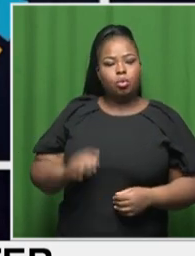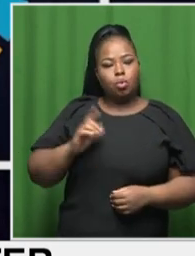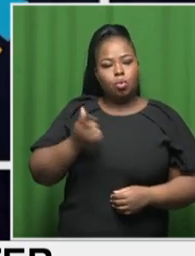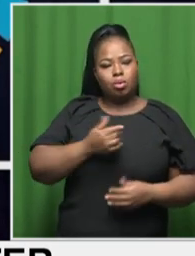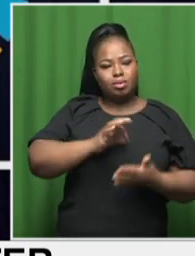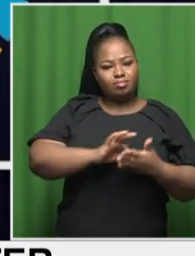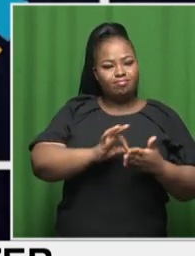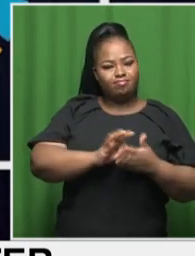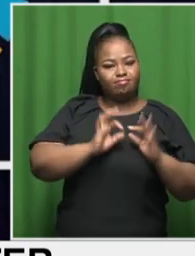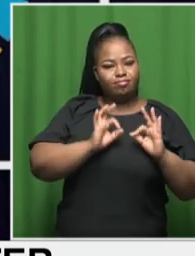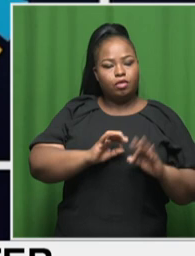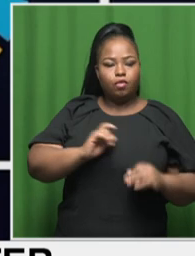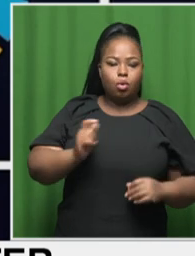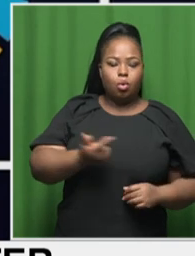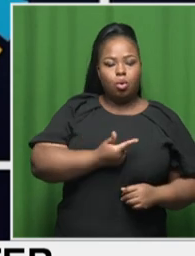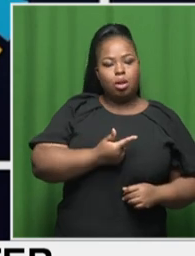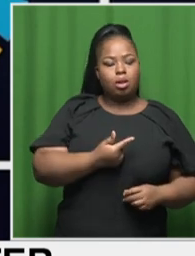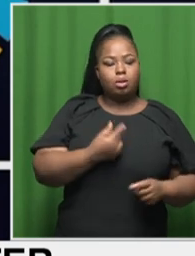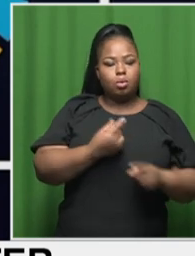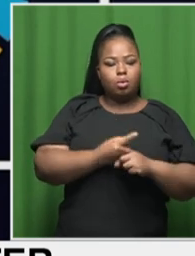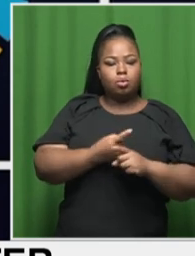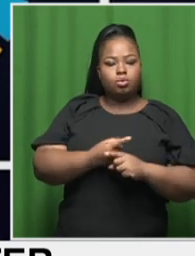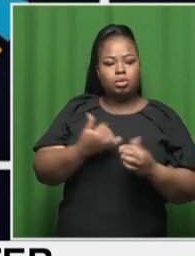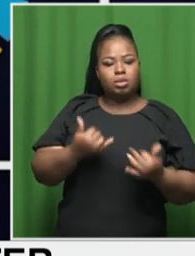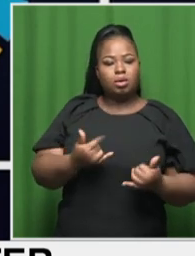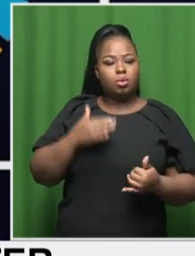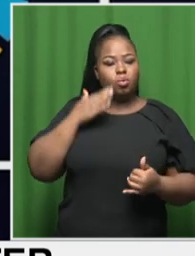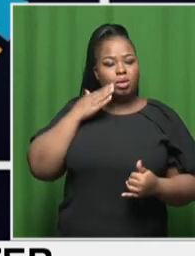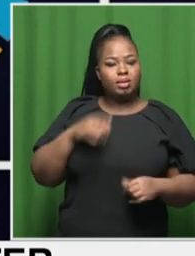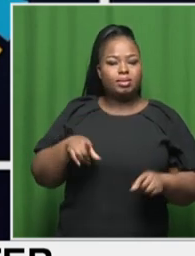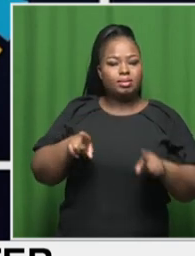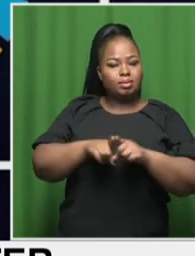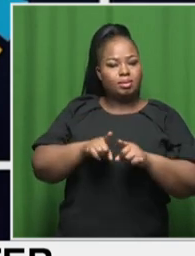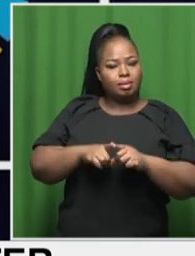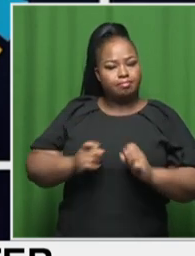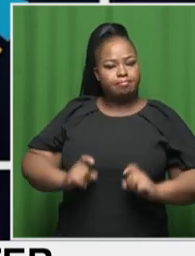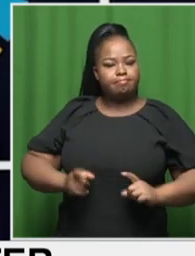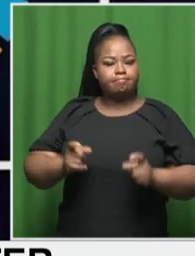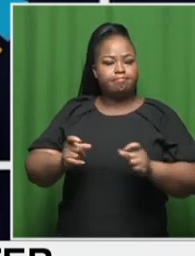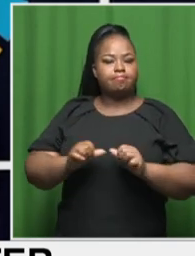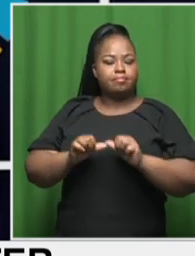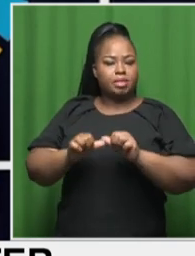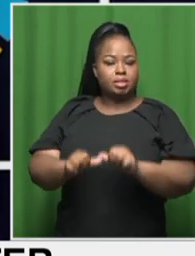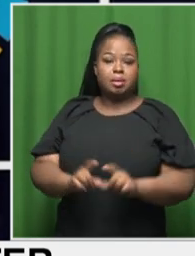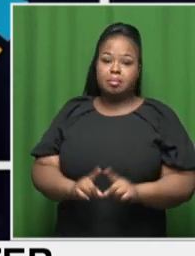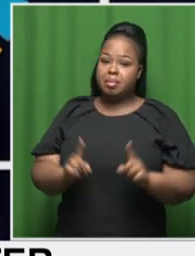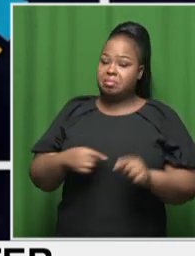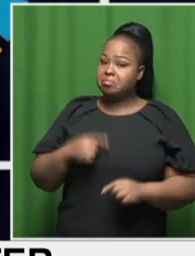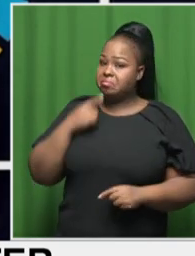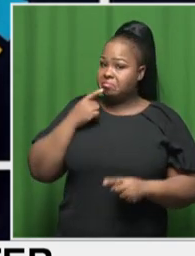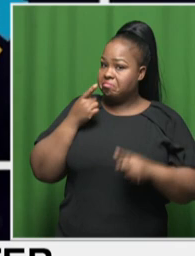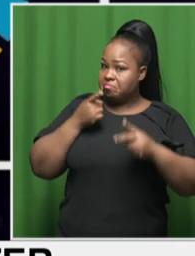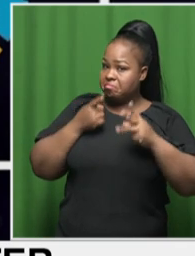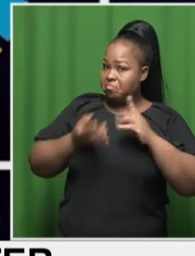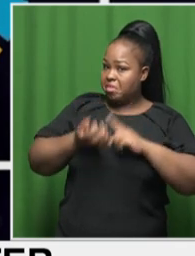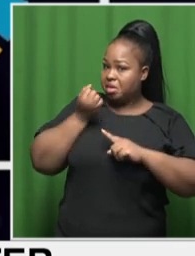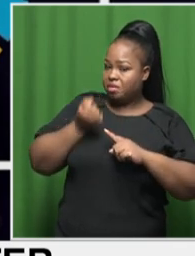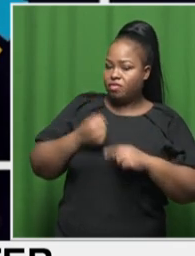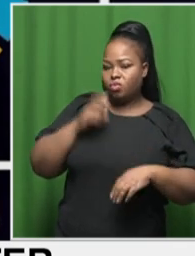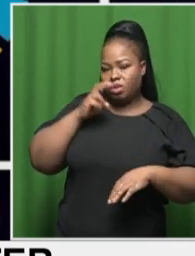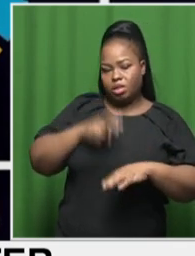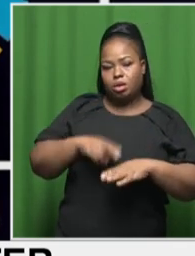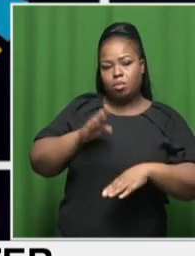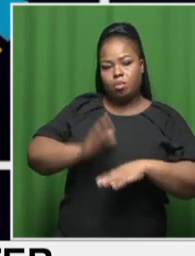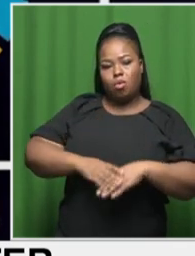for all, and end open defecation by the same deadline. But the UN warns meeting those targets requires a four times